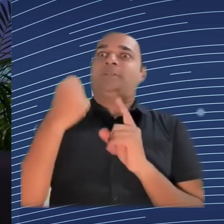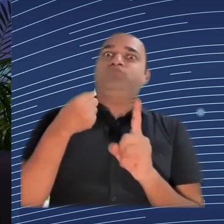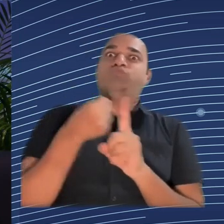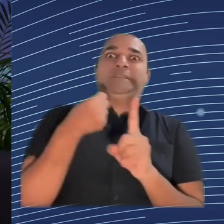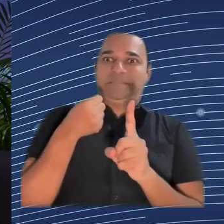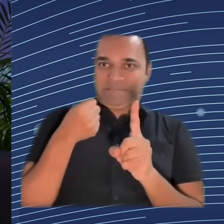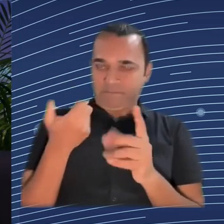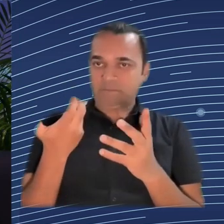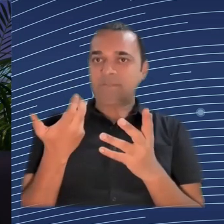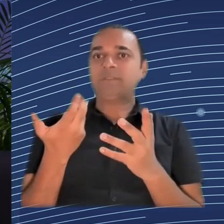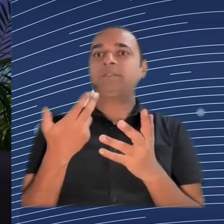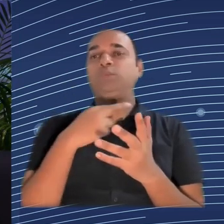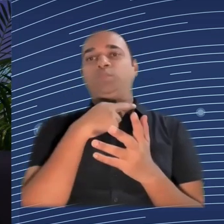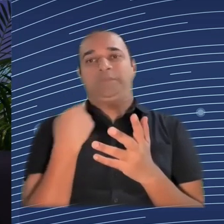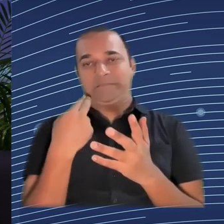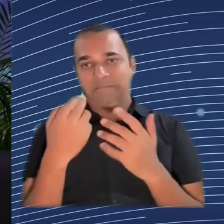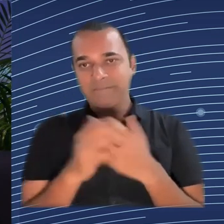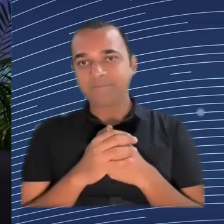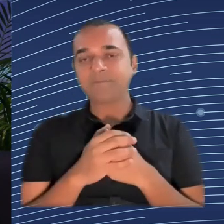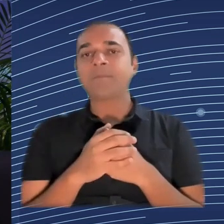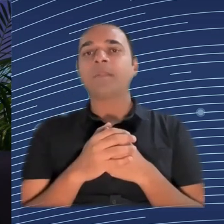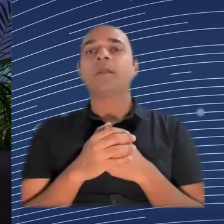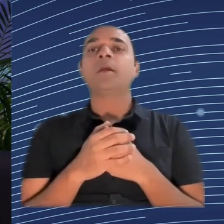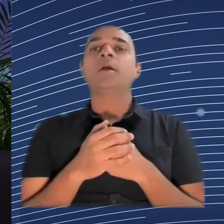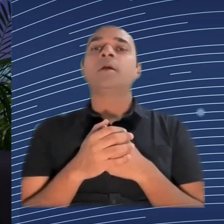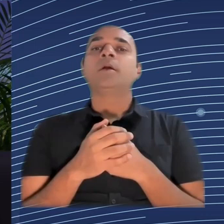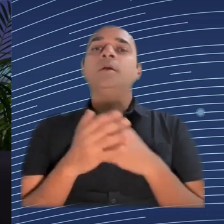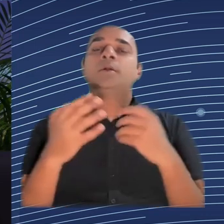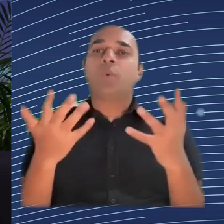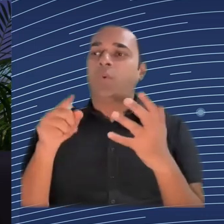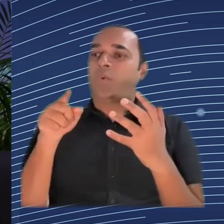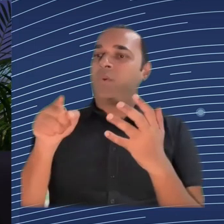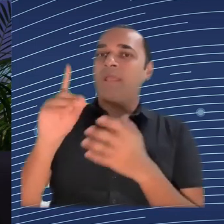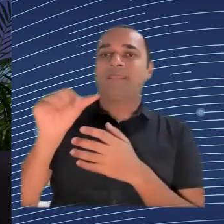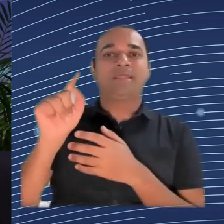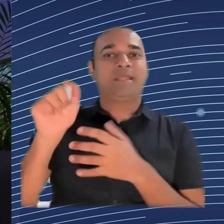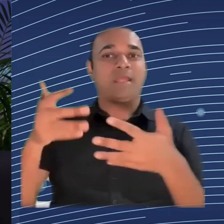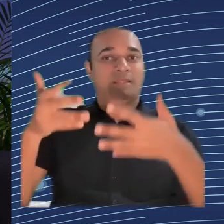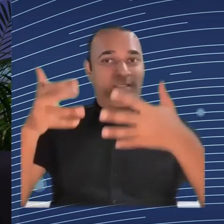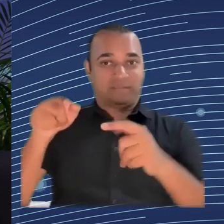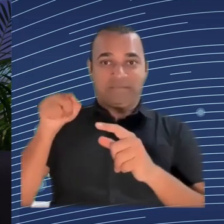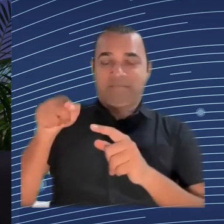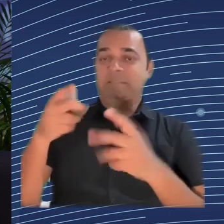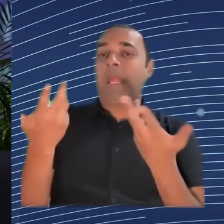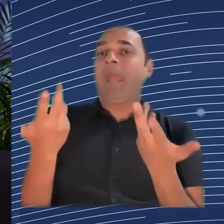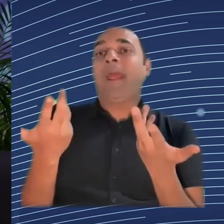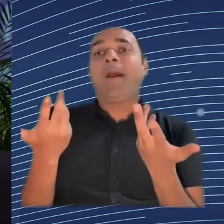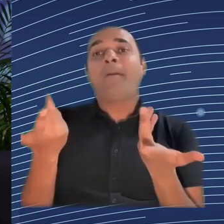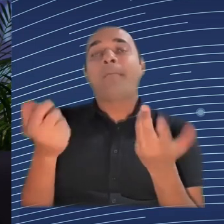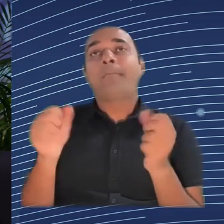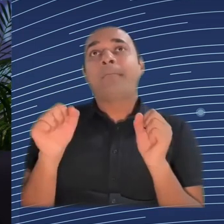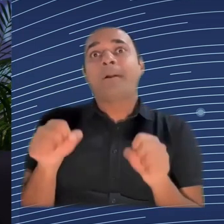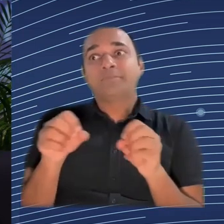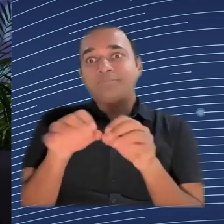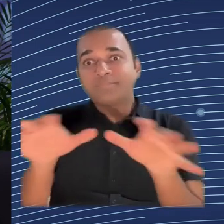monitoring you, that are there to control you in terms of a surveillance, to track you, where